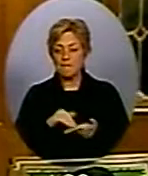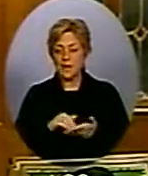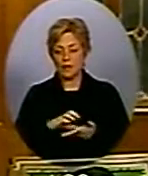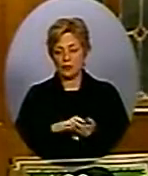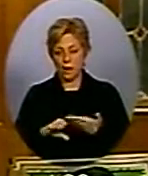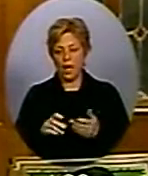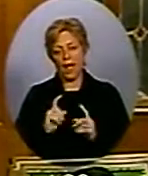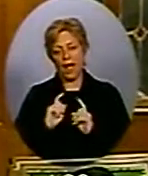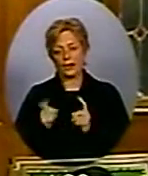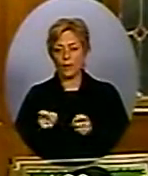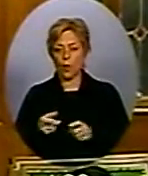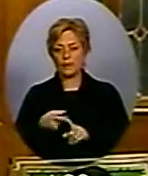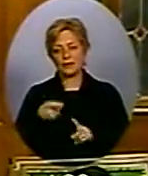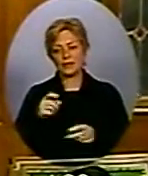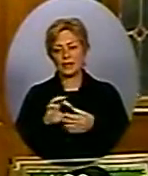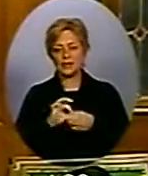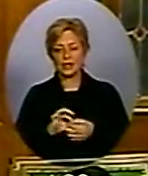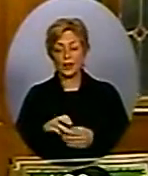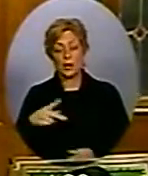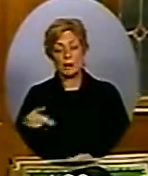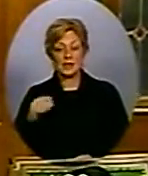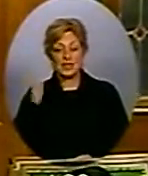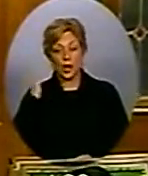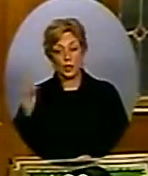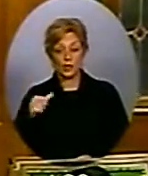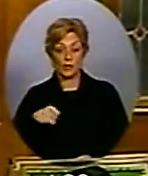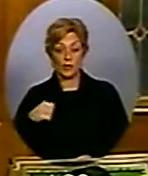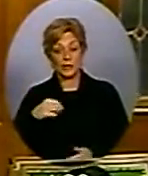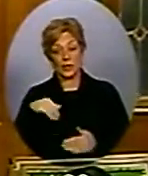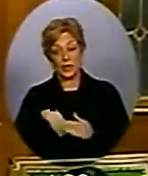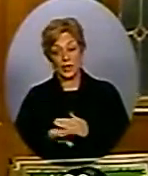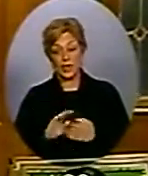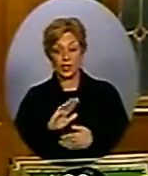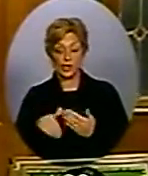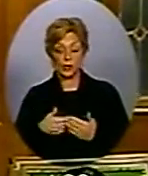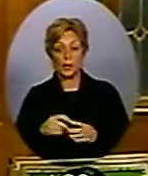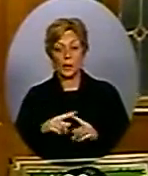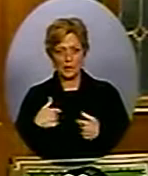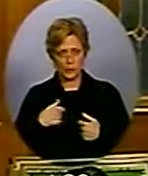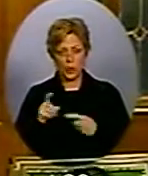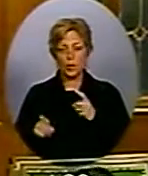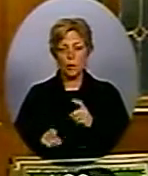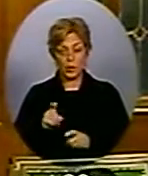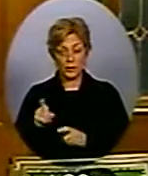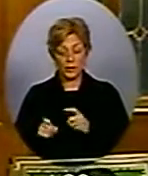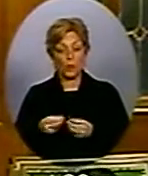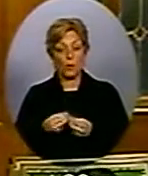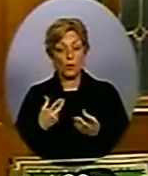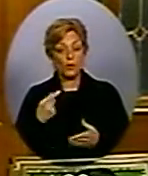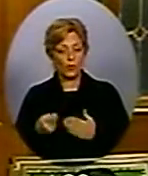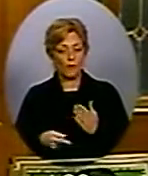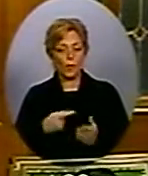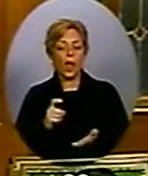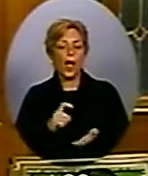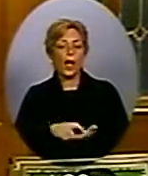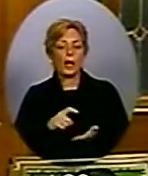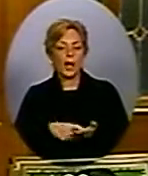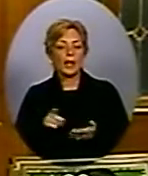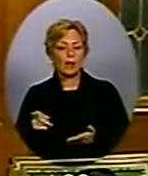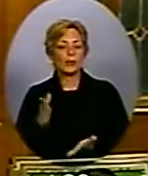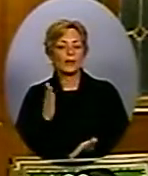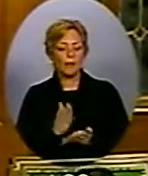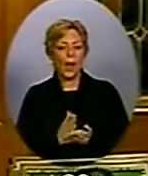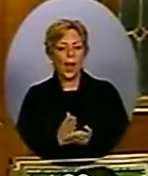attempted to cover up all of that illegal money when we asked time and time again, when will they stop throwing stones when they live in such a fragile